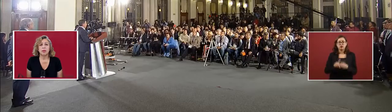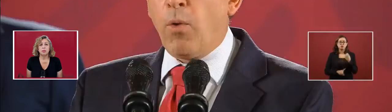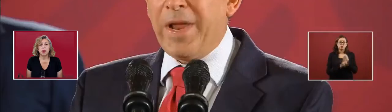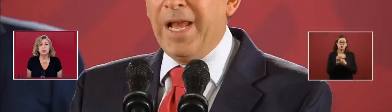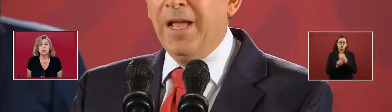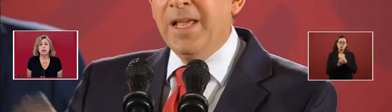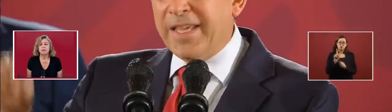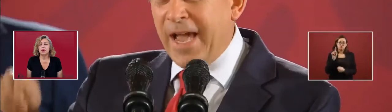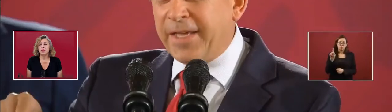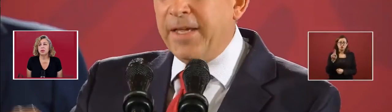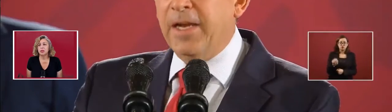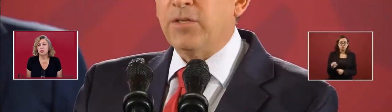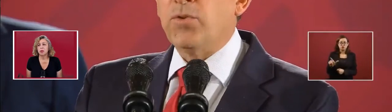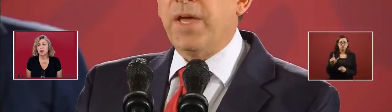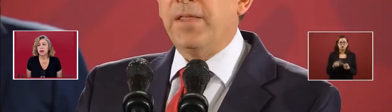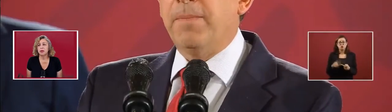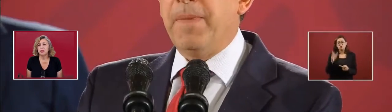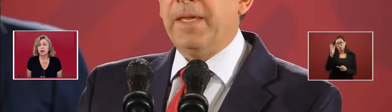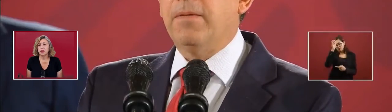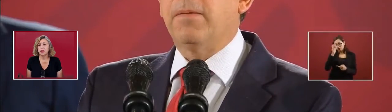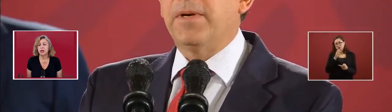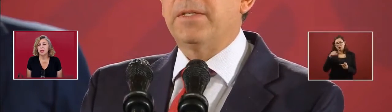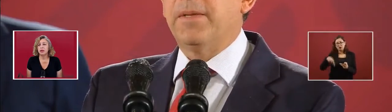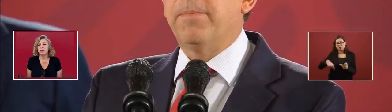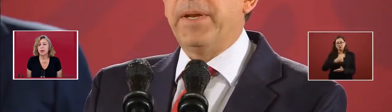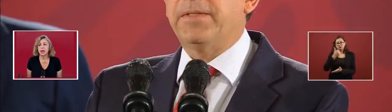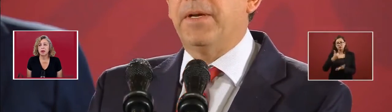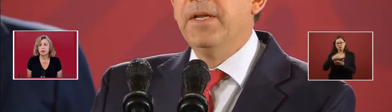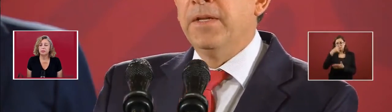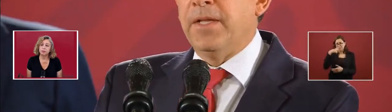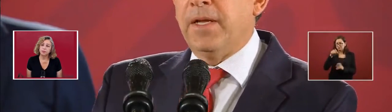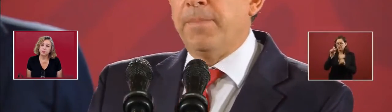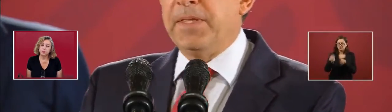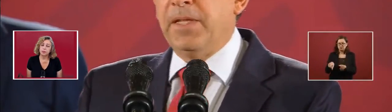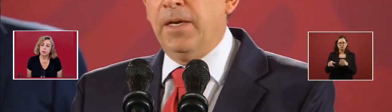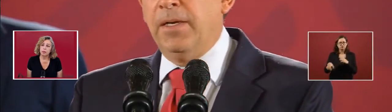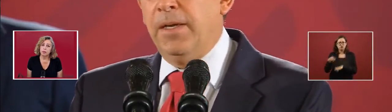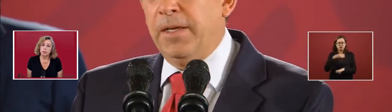The problem they found was in Nuevo León and here in Mexico.